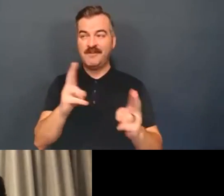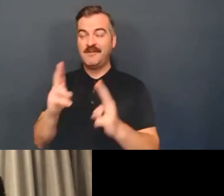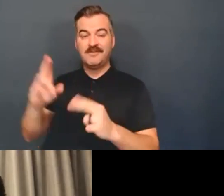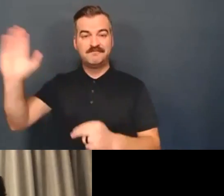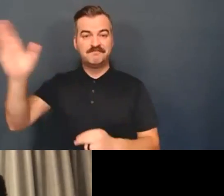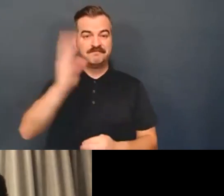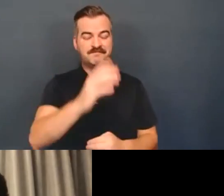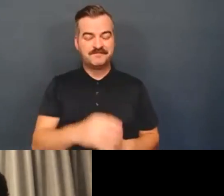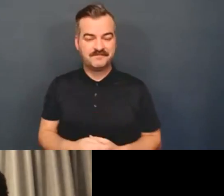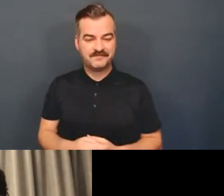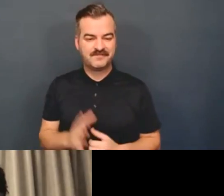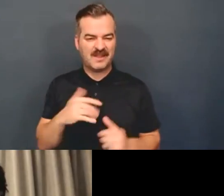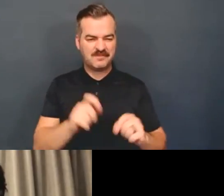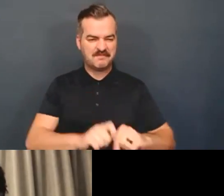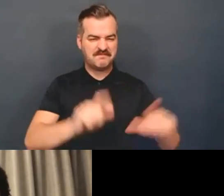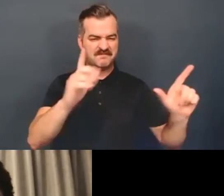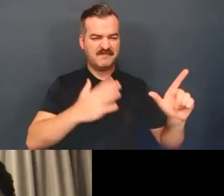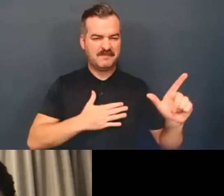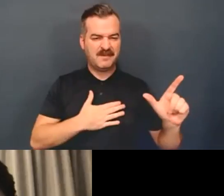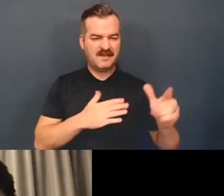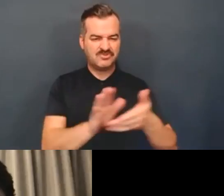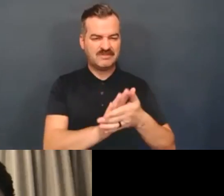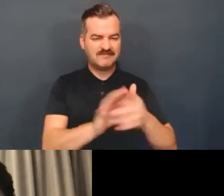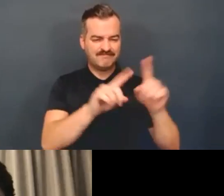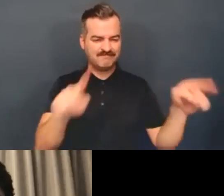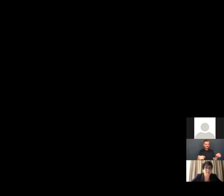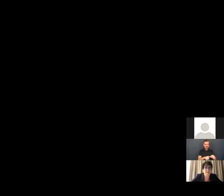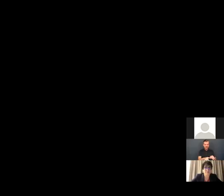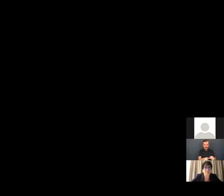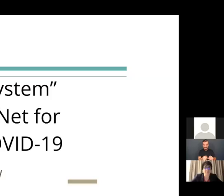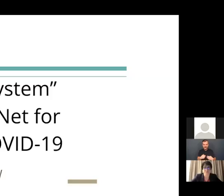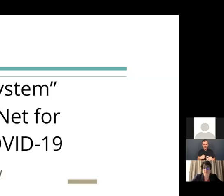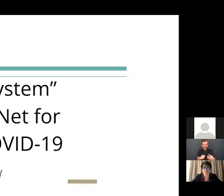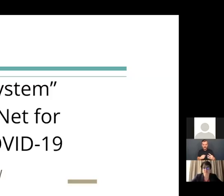I'll share my screen for slides.